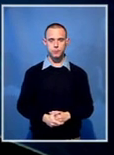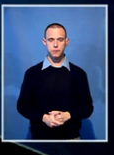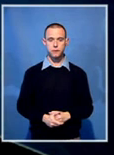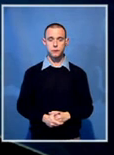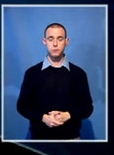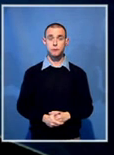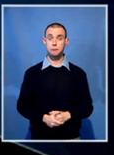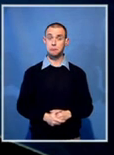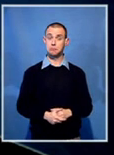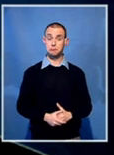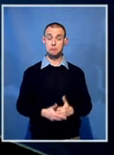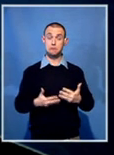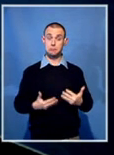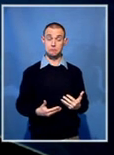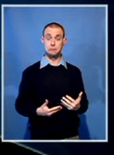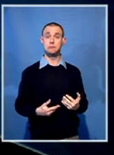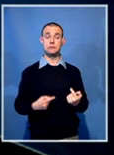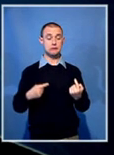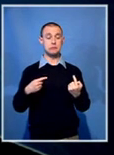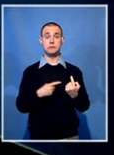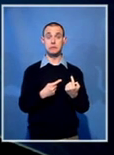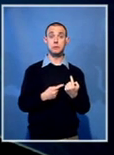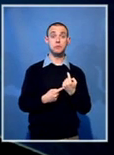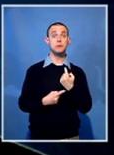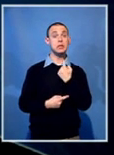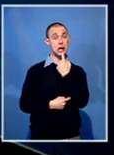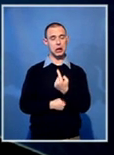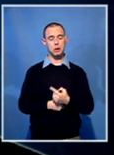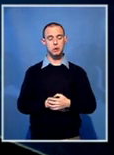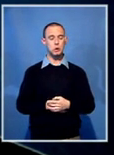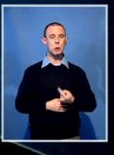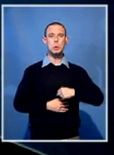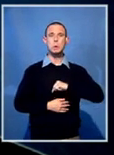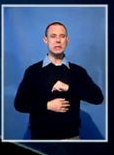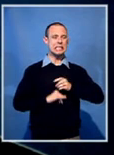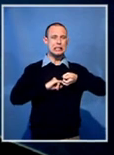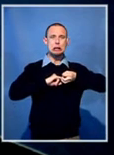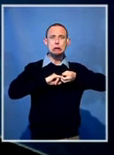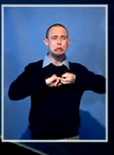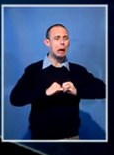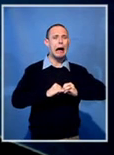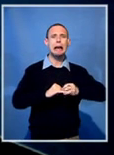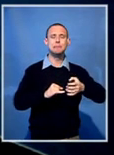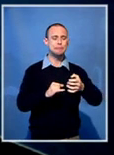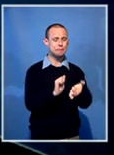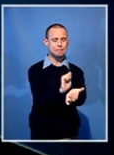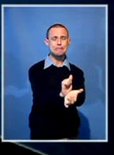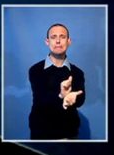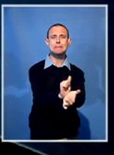We ended up finding an item, sort of a plier.